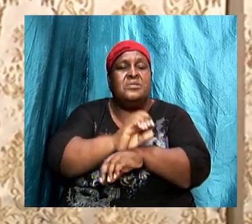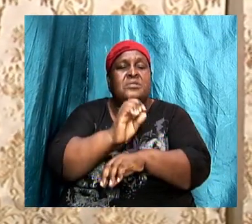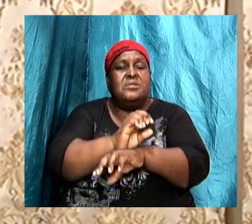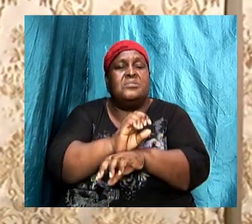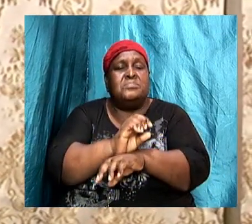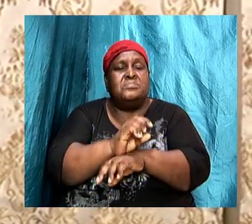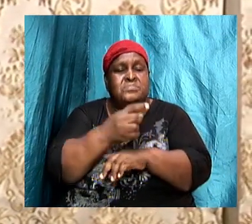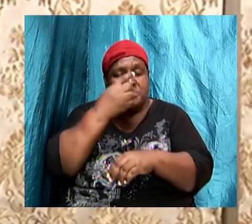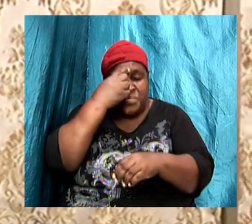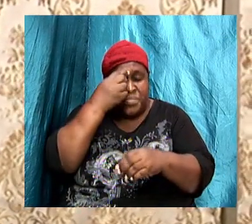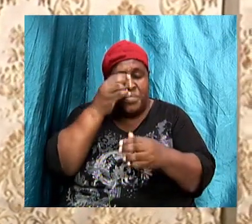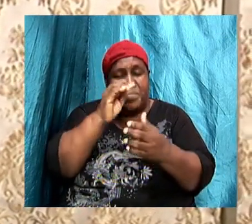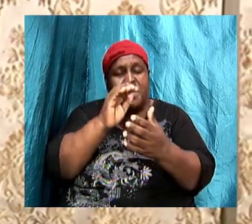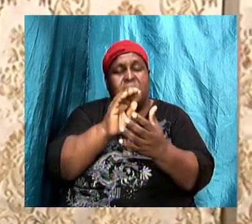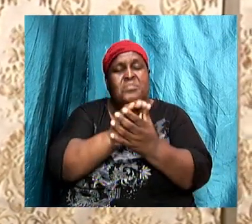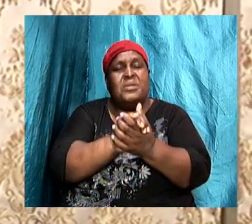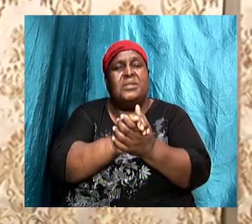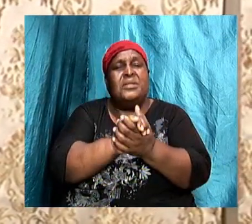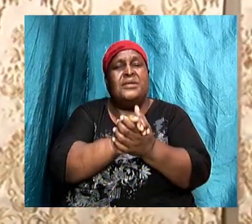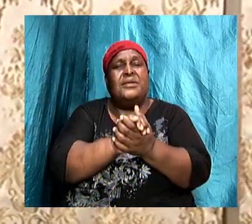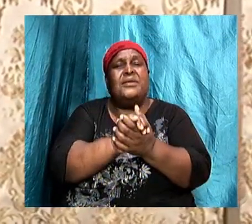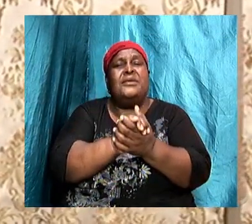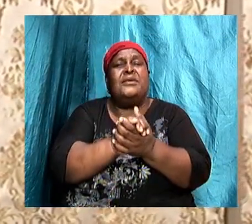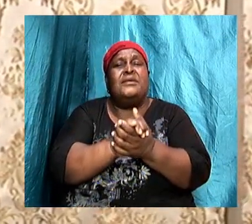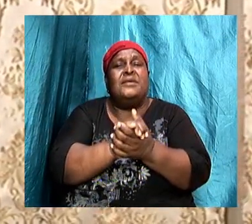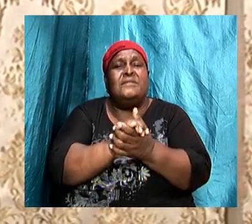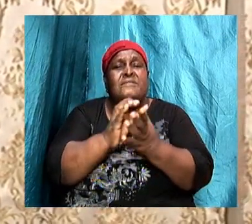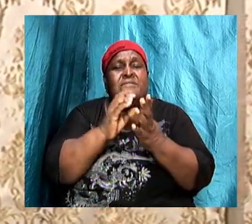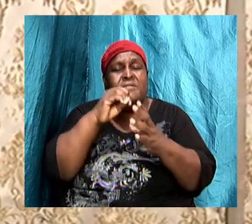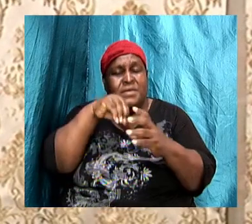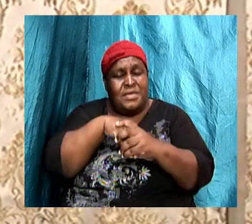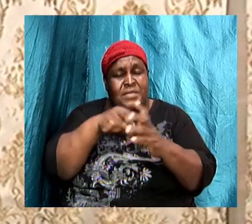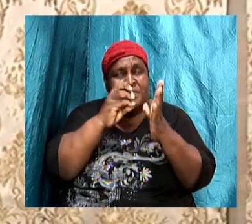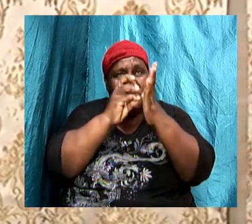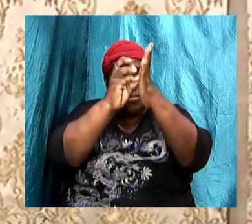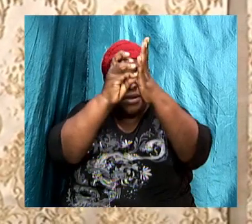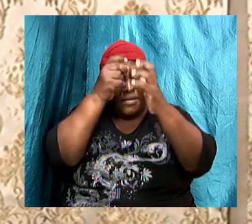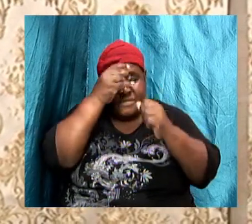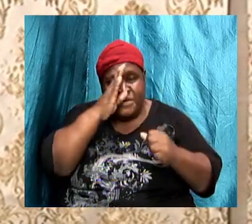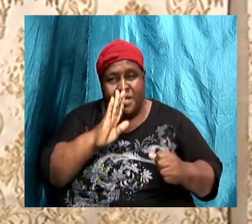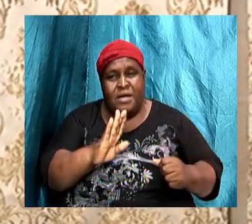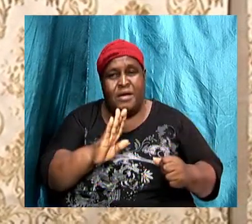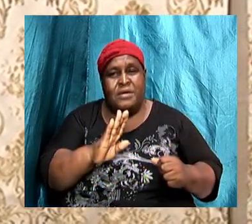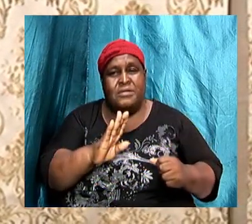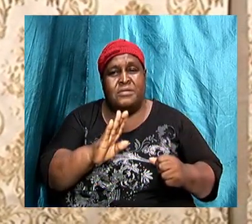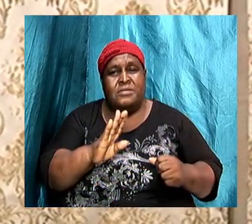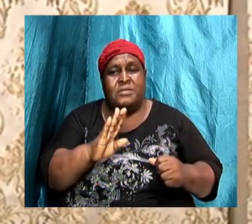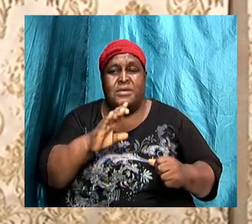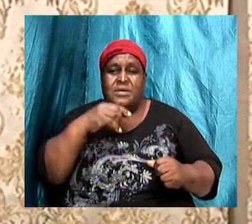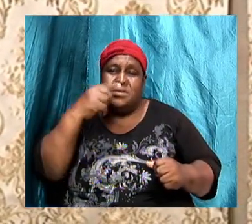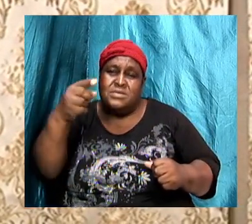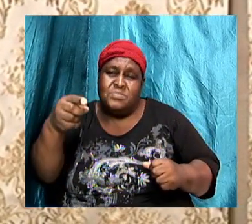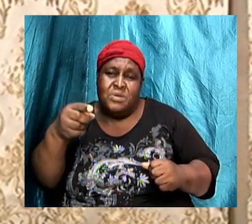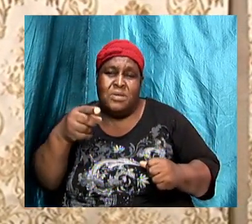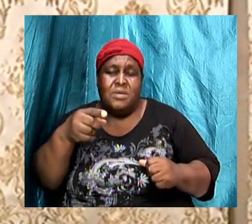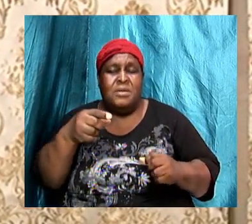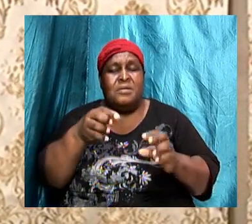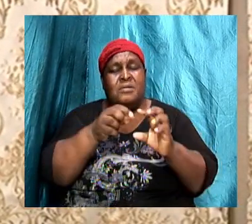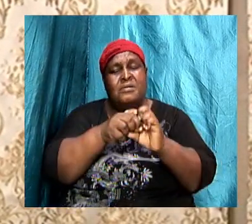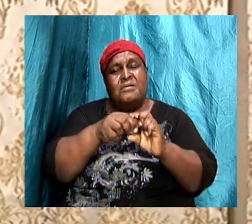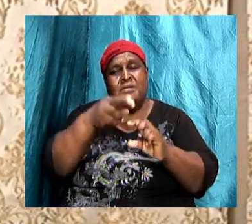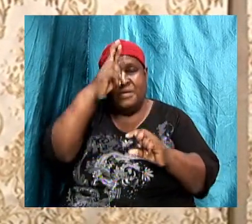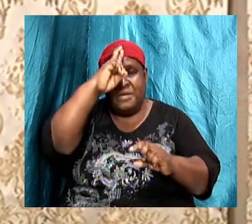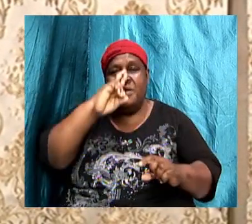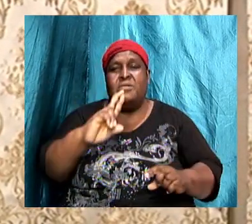line with the will of the Almighty to be talking about this particular part of revelation